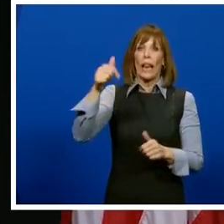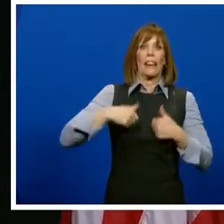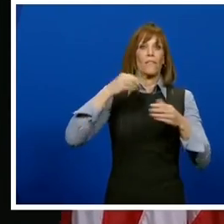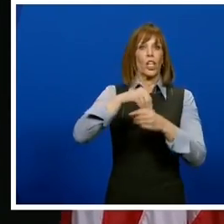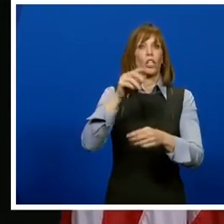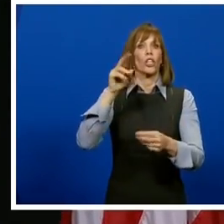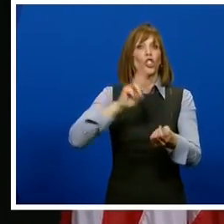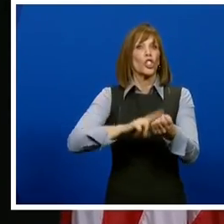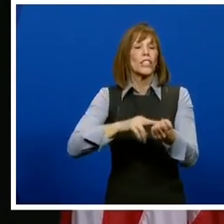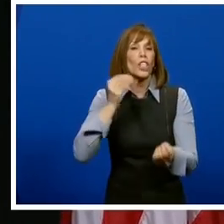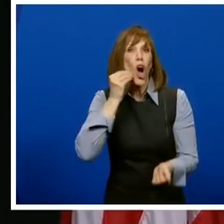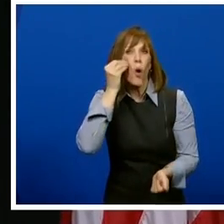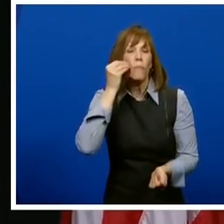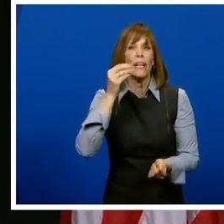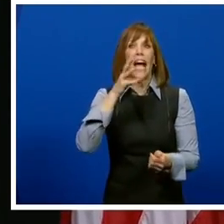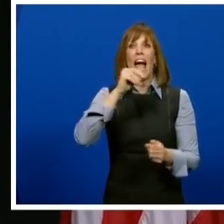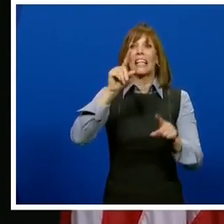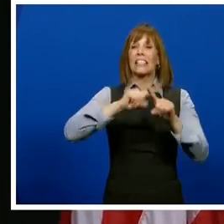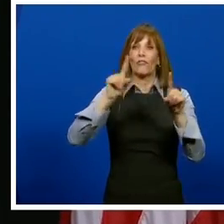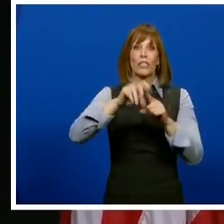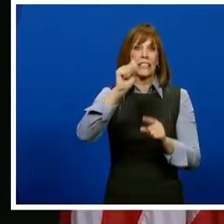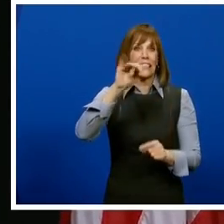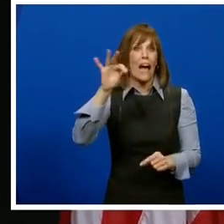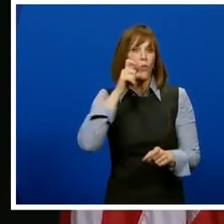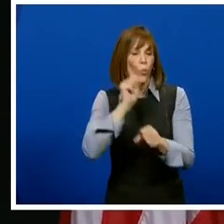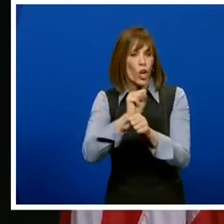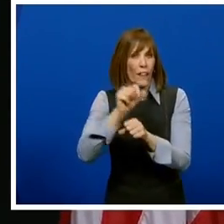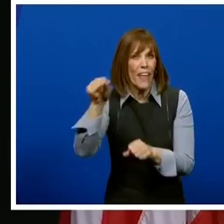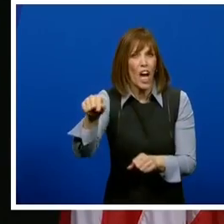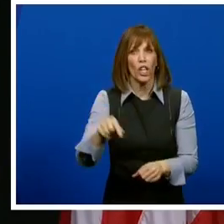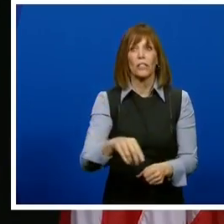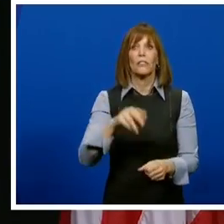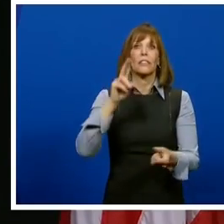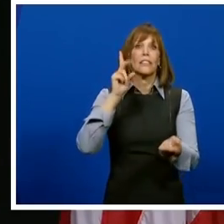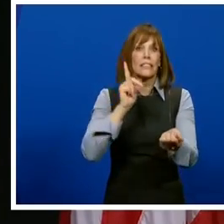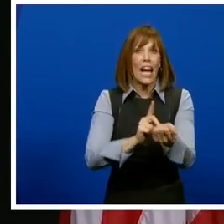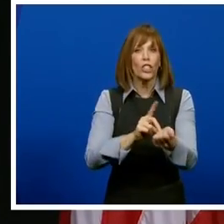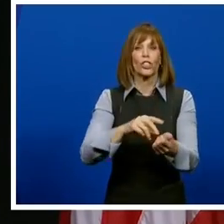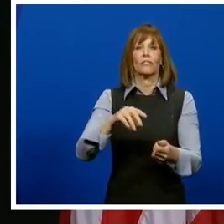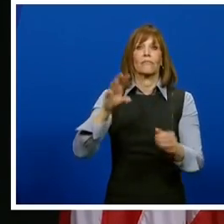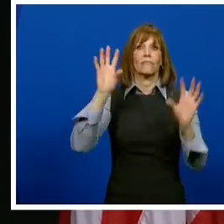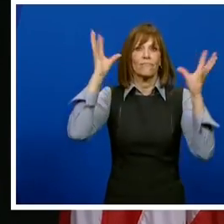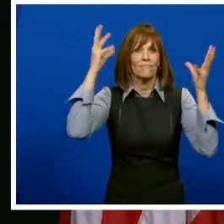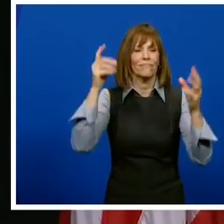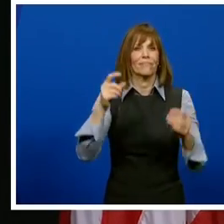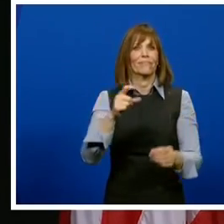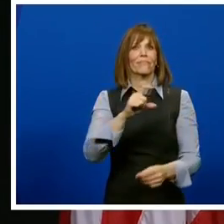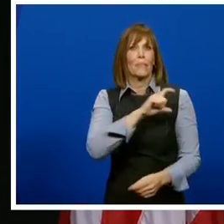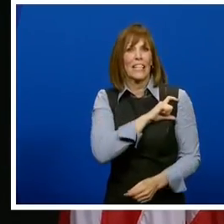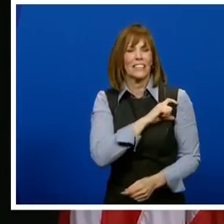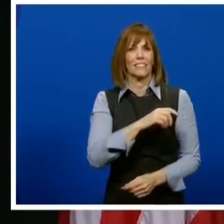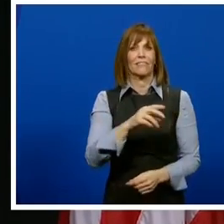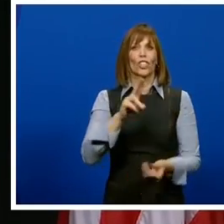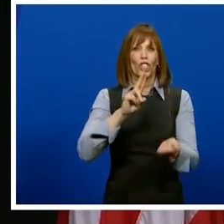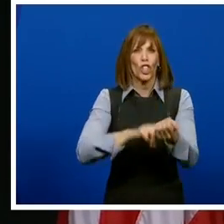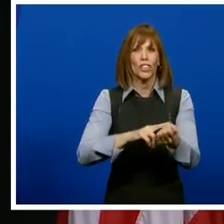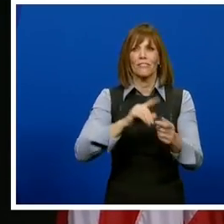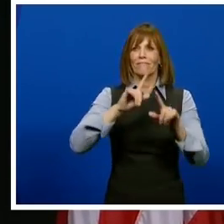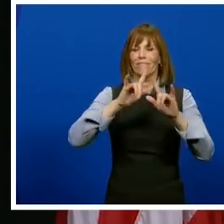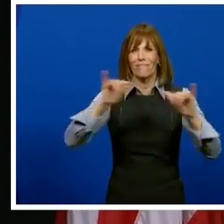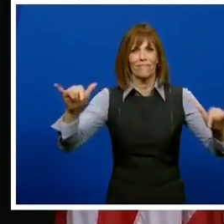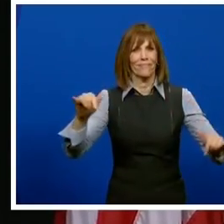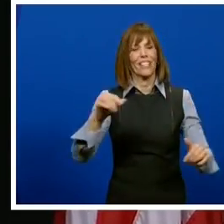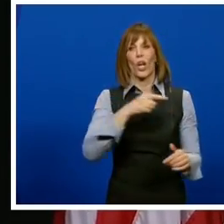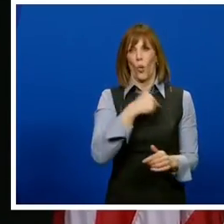and assisted living residents and staff, first responders and teachers, and now essential workers and individuals